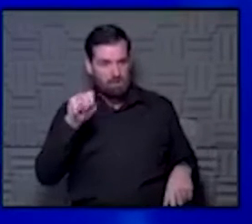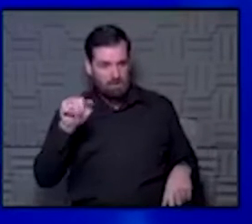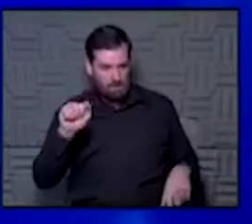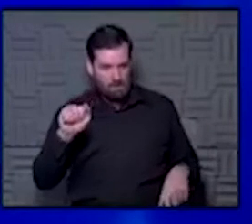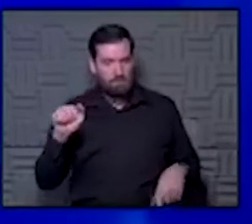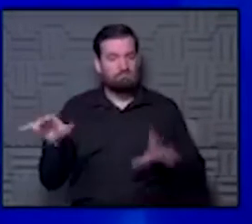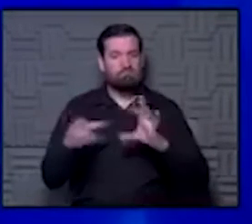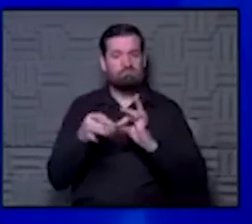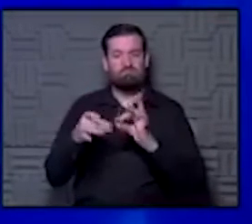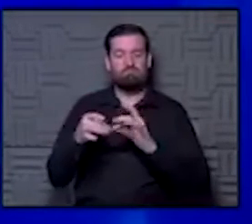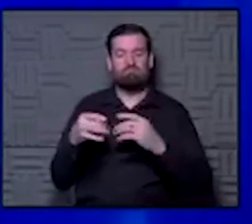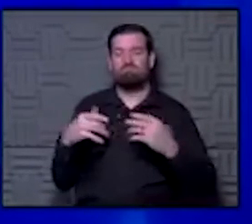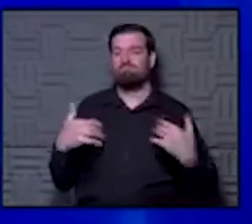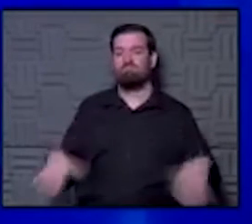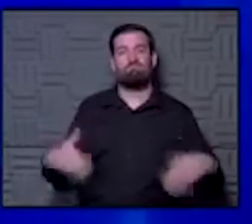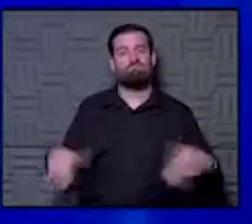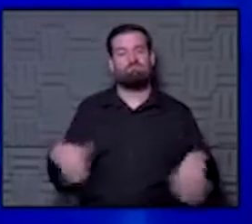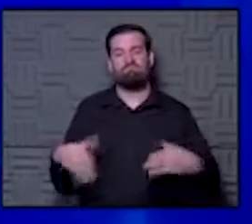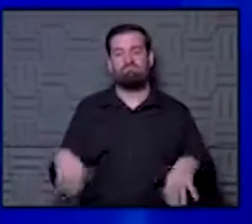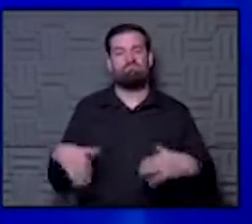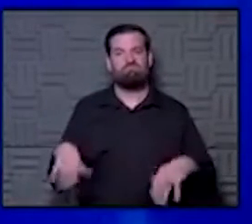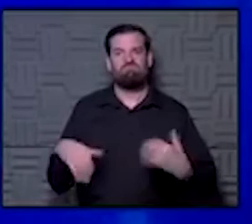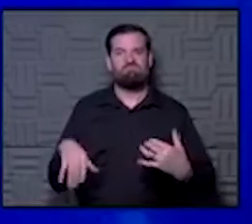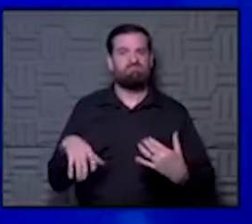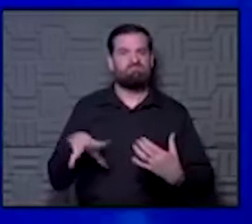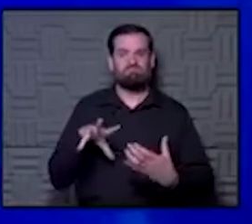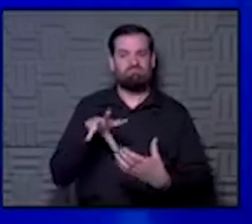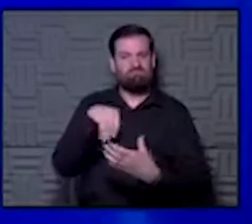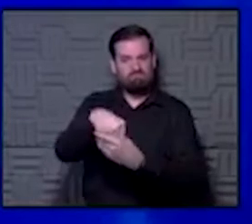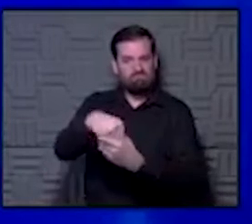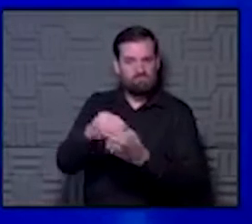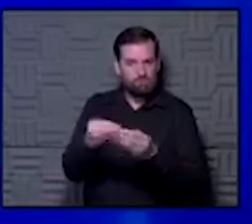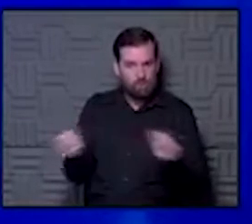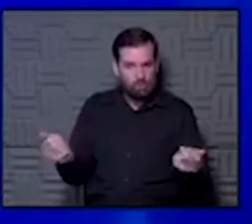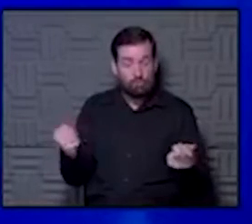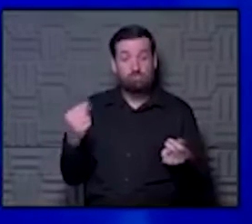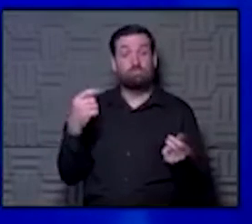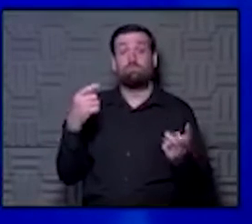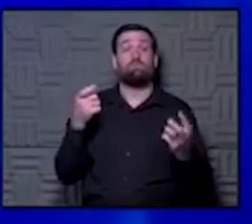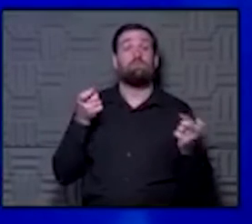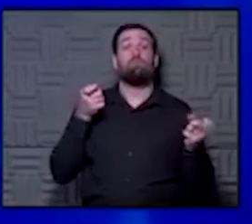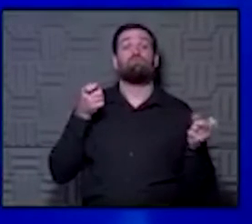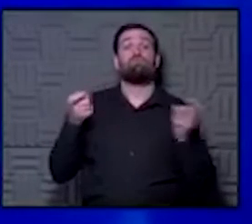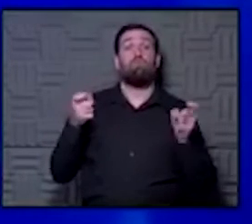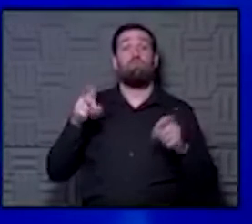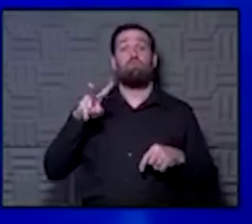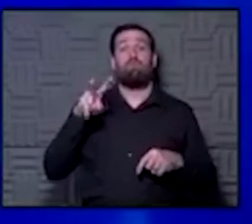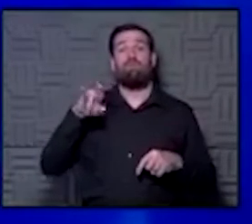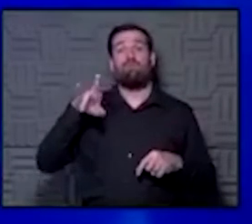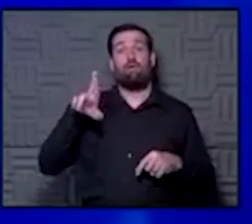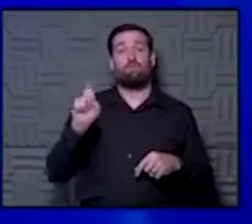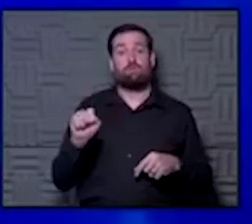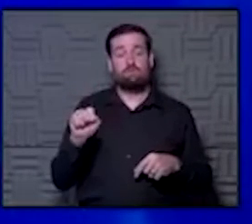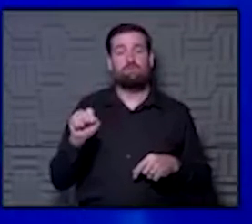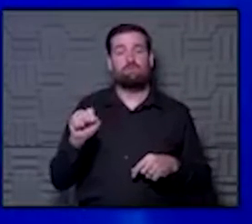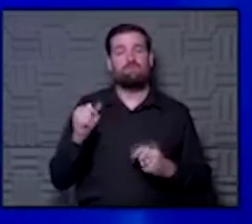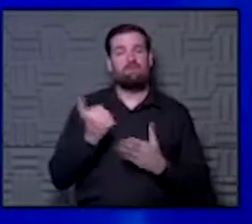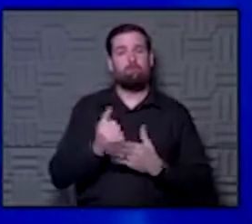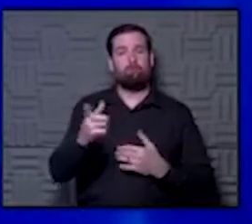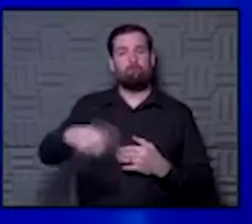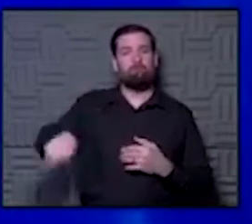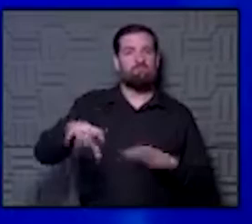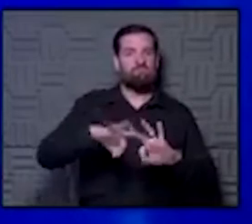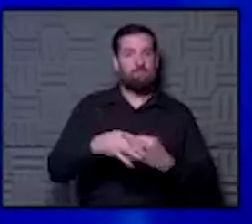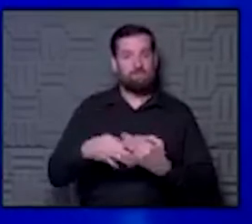talking about it being just such a huge part of the solution to controlling the virus by helping the families who, who